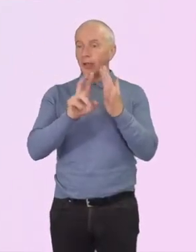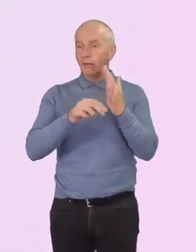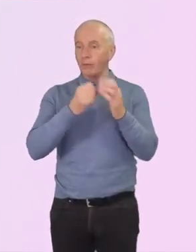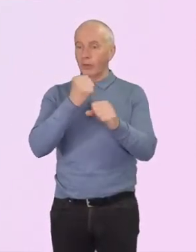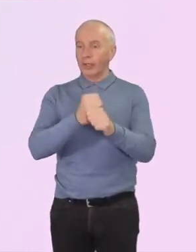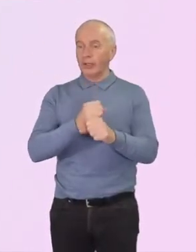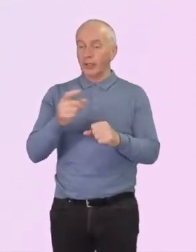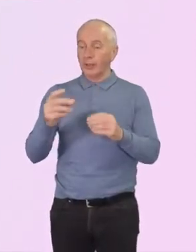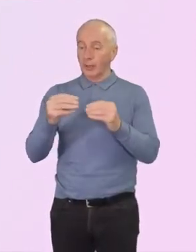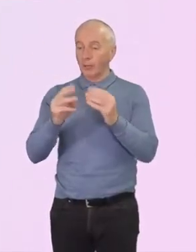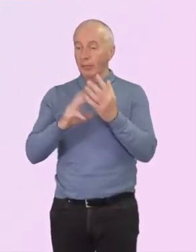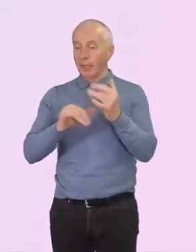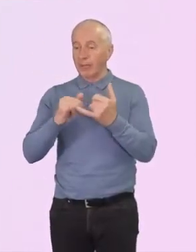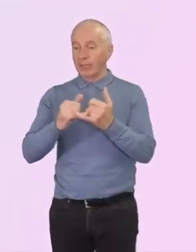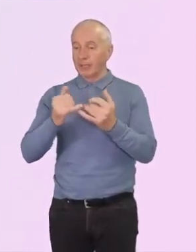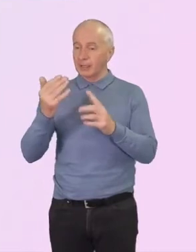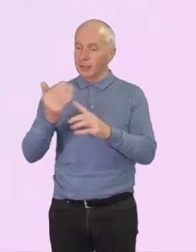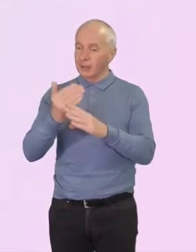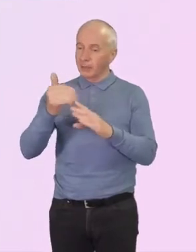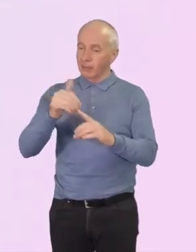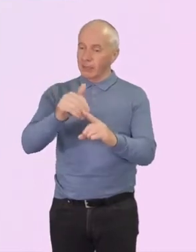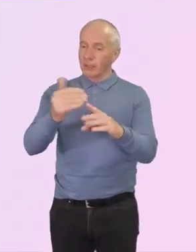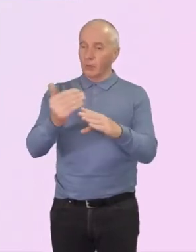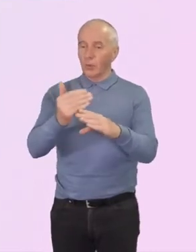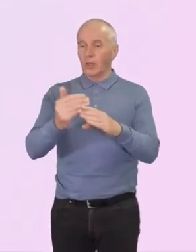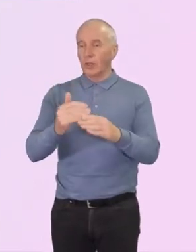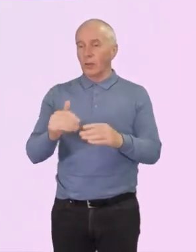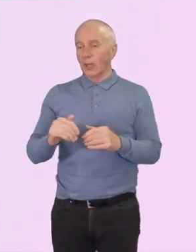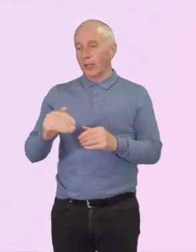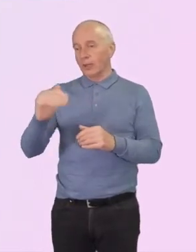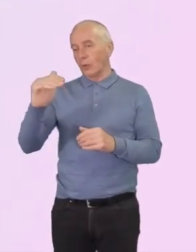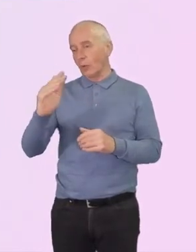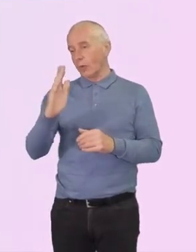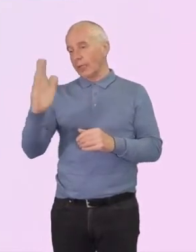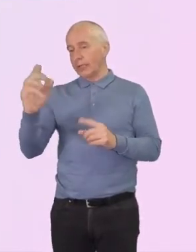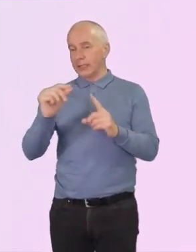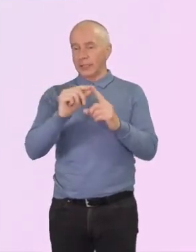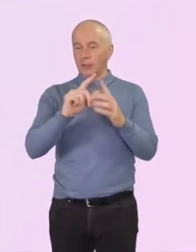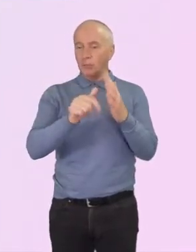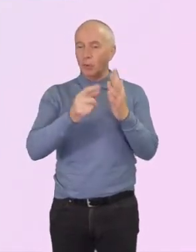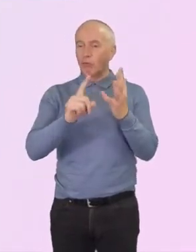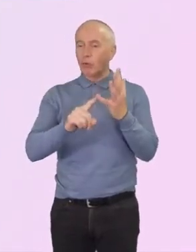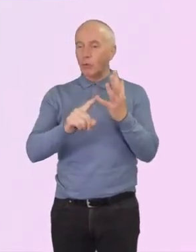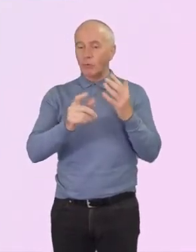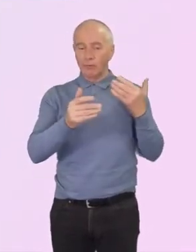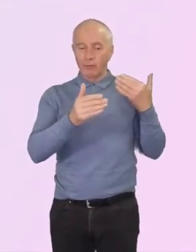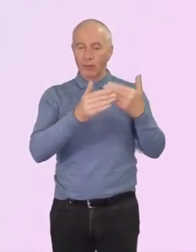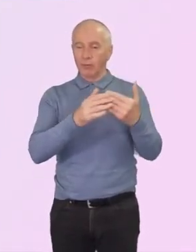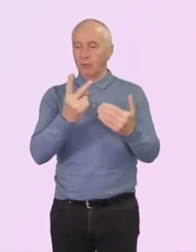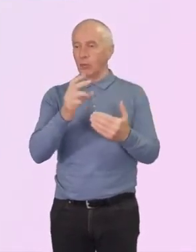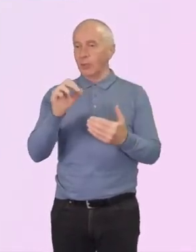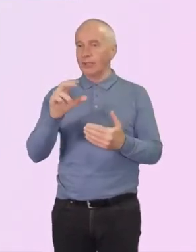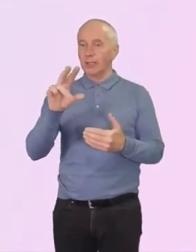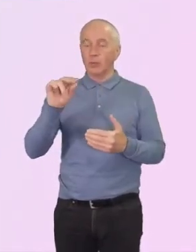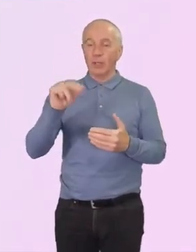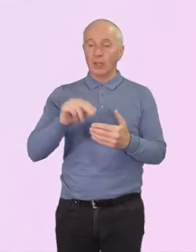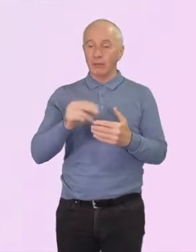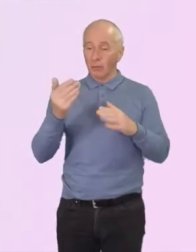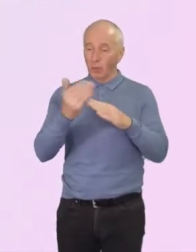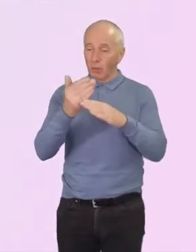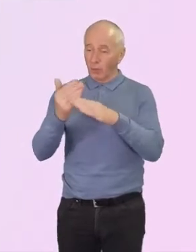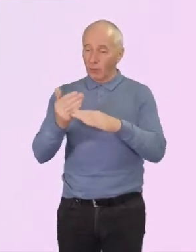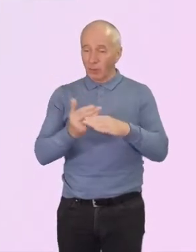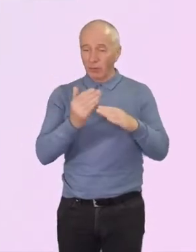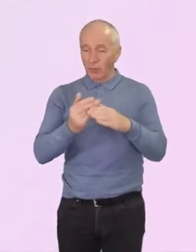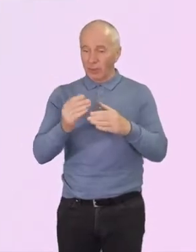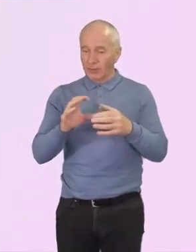BMS mission worker in northeastern Peru since 2012. And we've been working there with rural church leaders